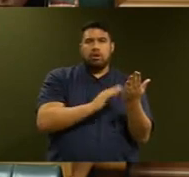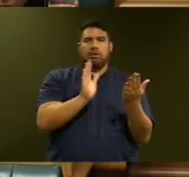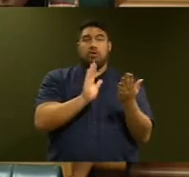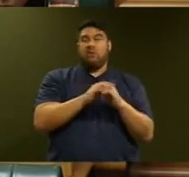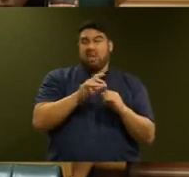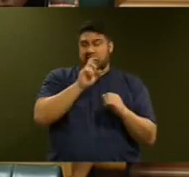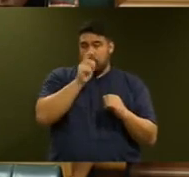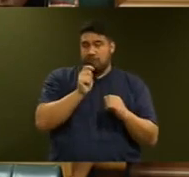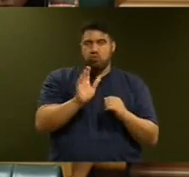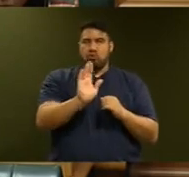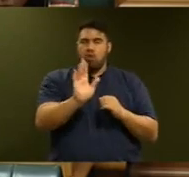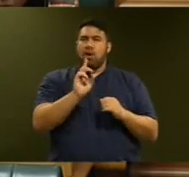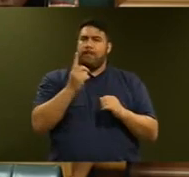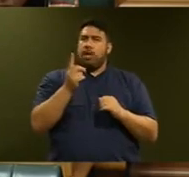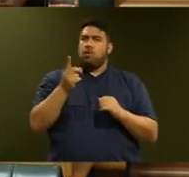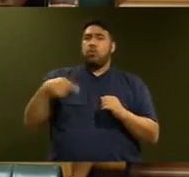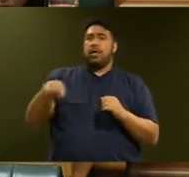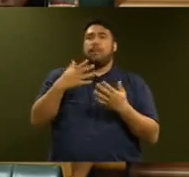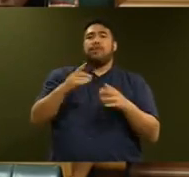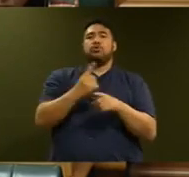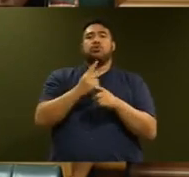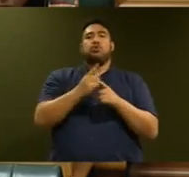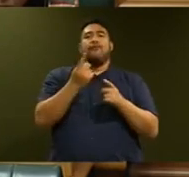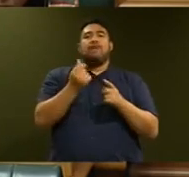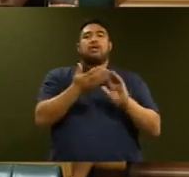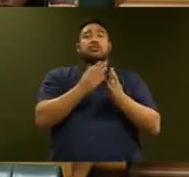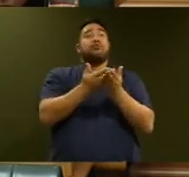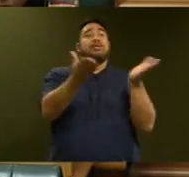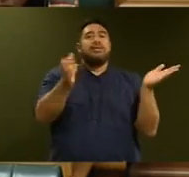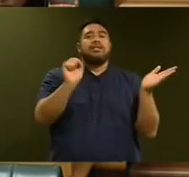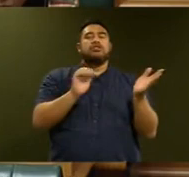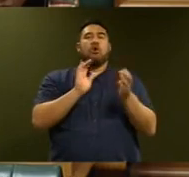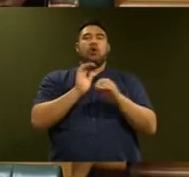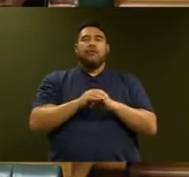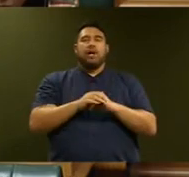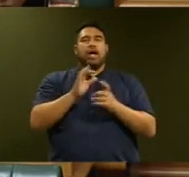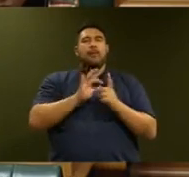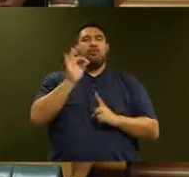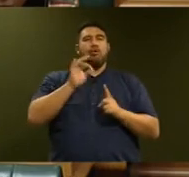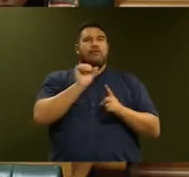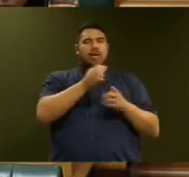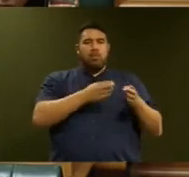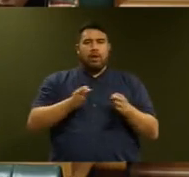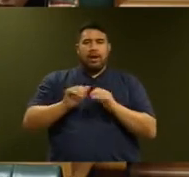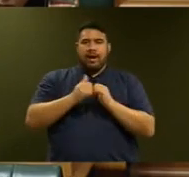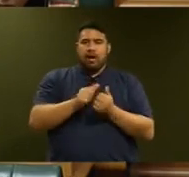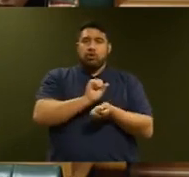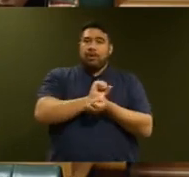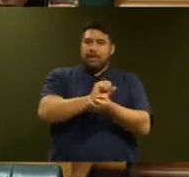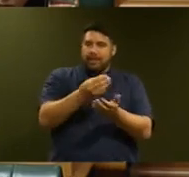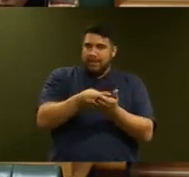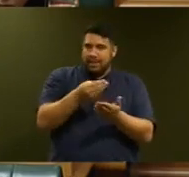constructive discussions with the financial community about improving lending practices to support off-site manufacturing